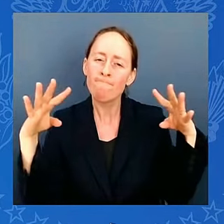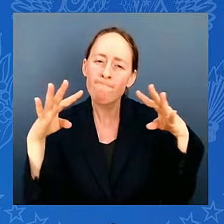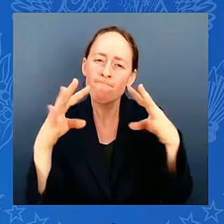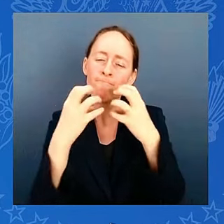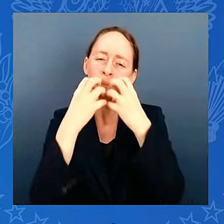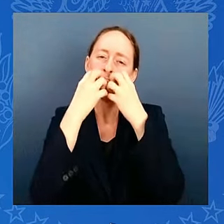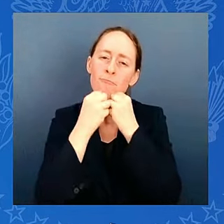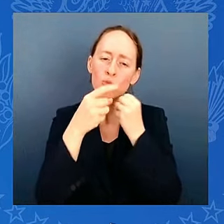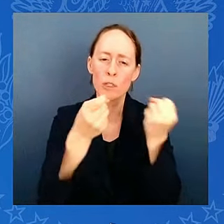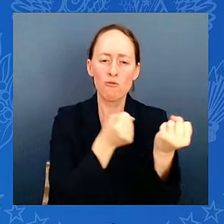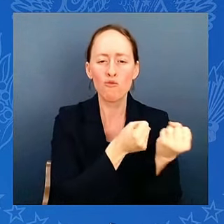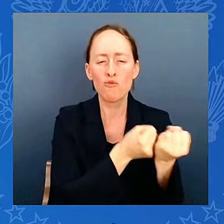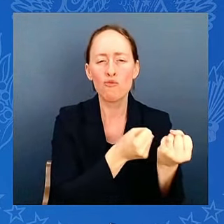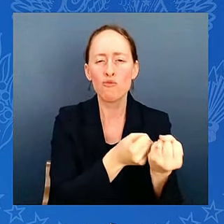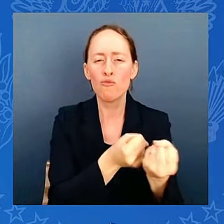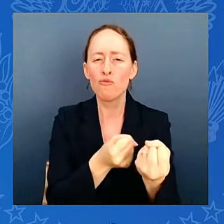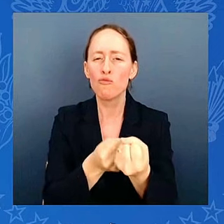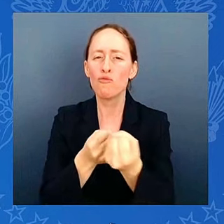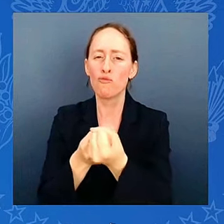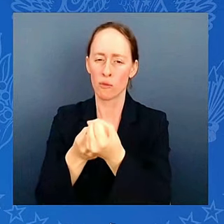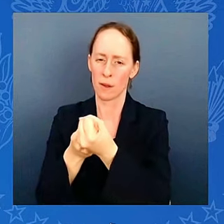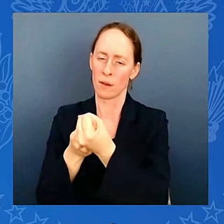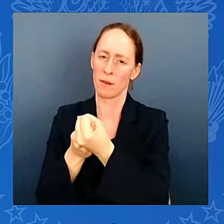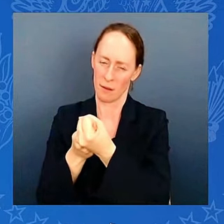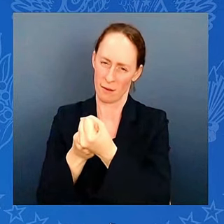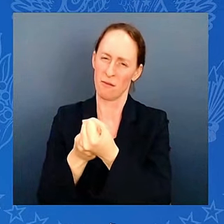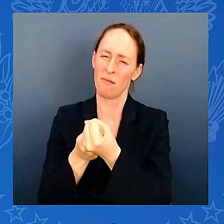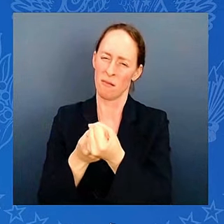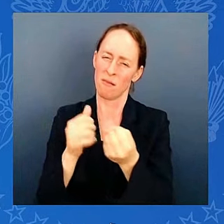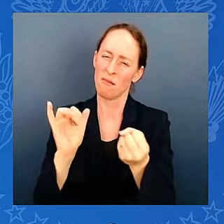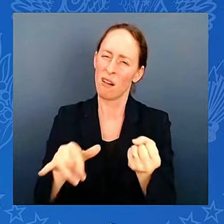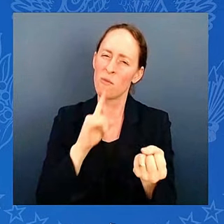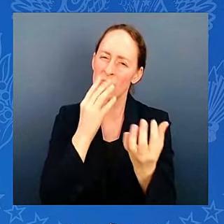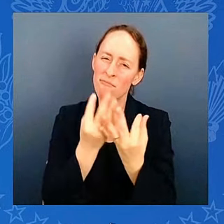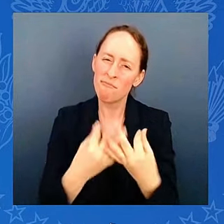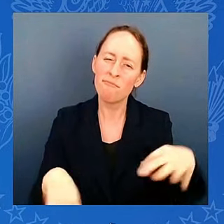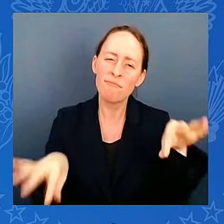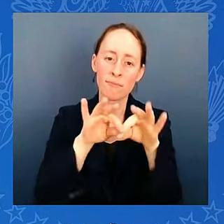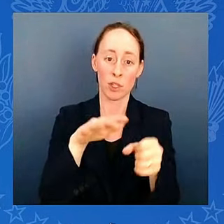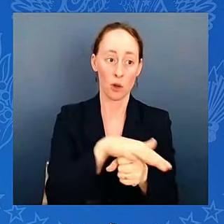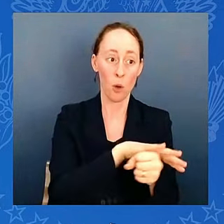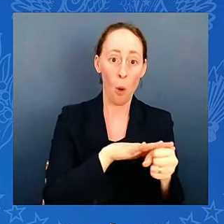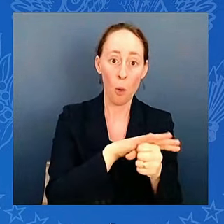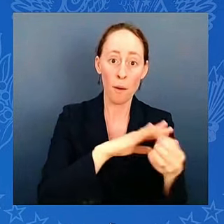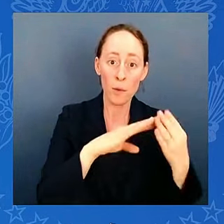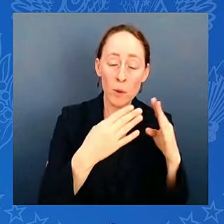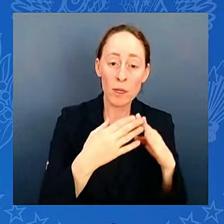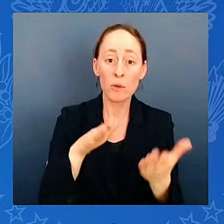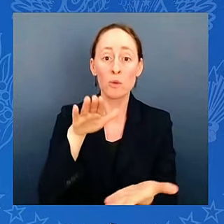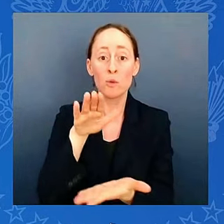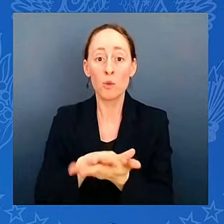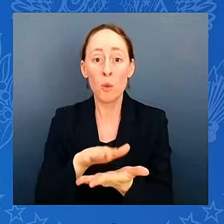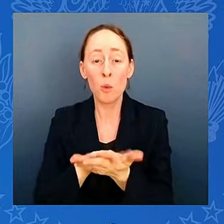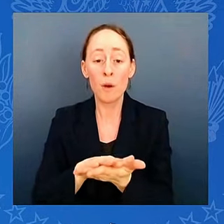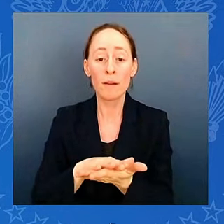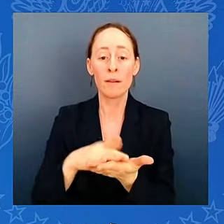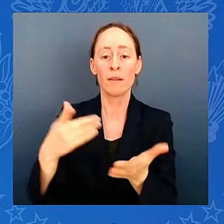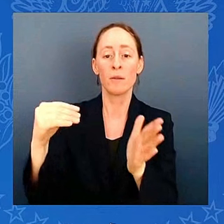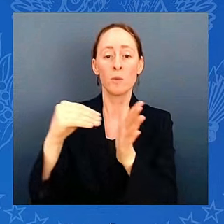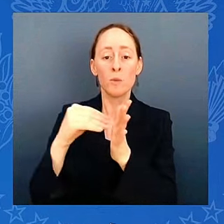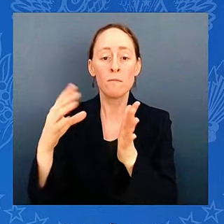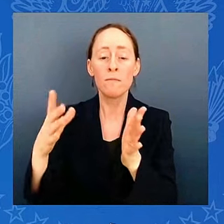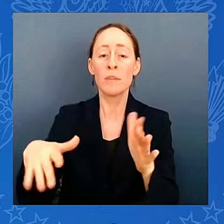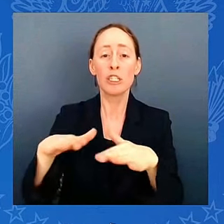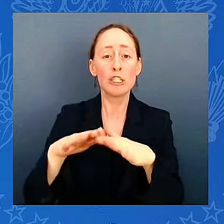lot. Local schools feeding and educating children. It matters. Cultural centers celebrating